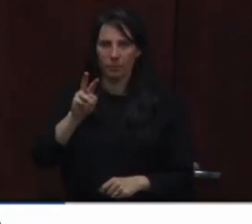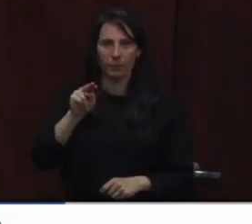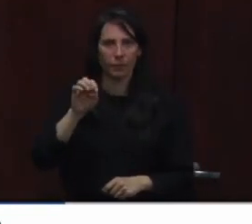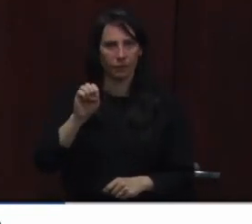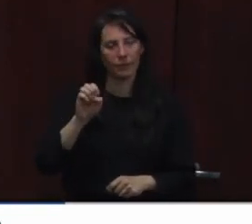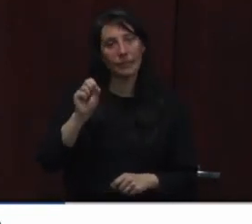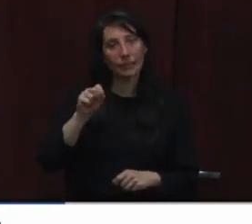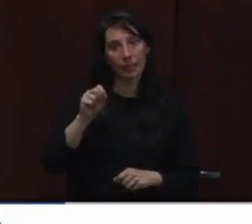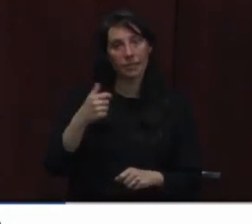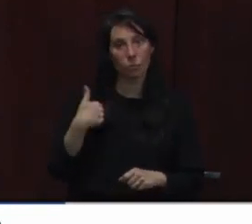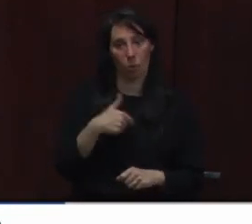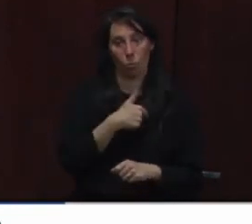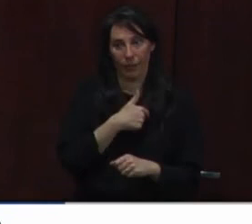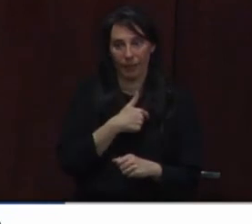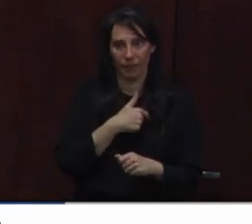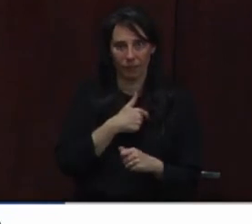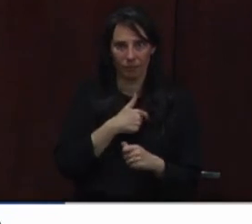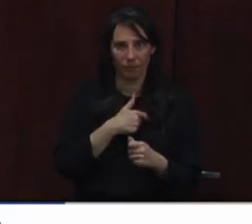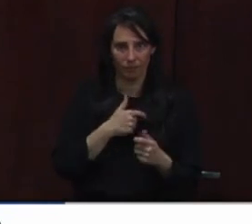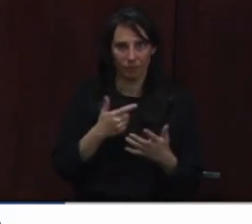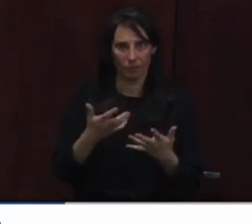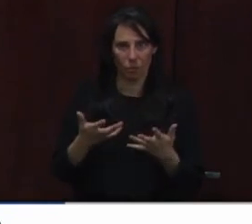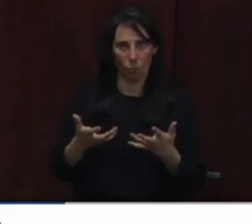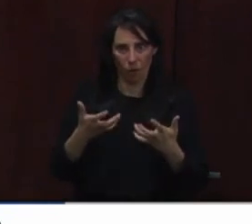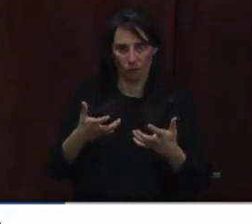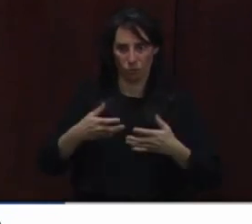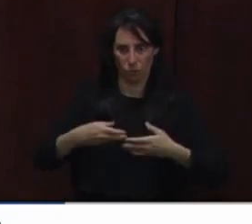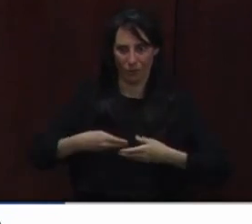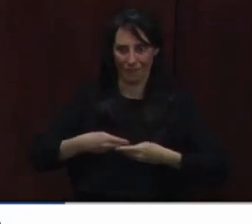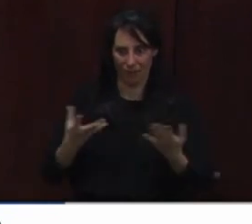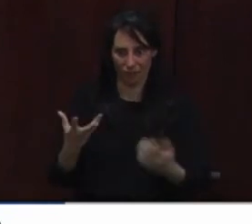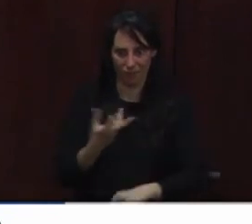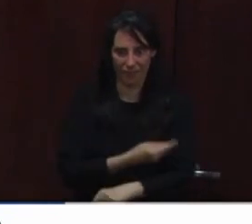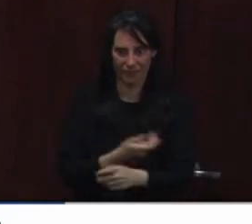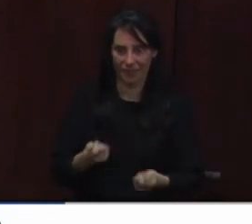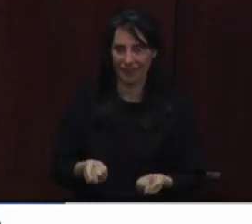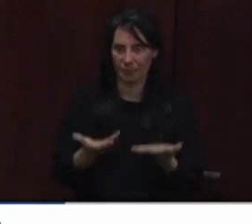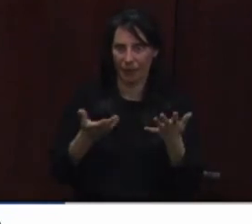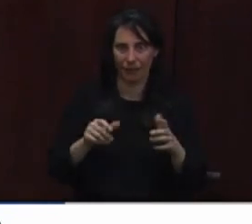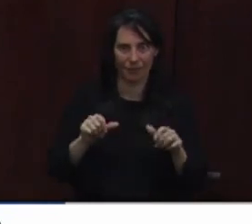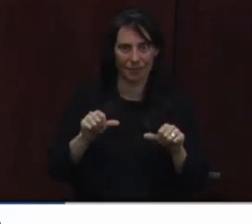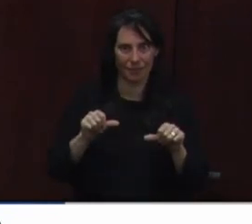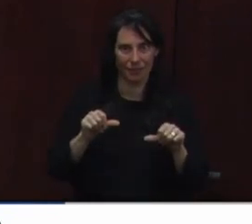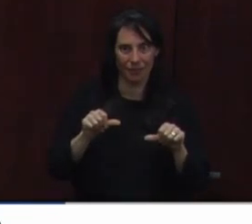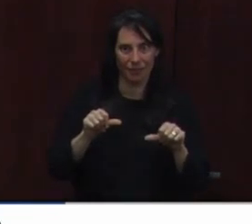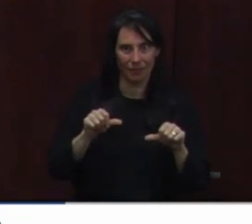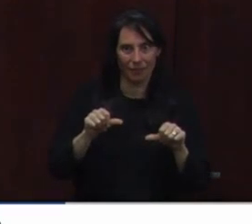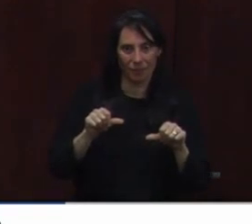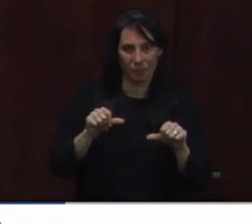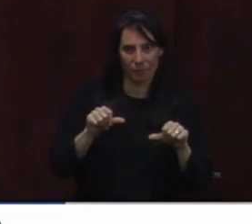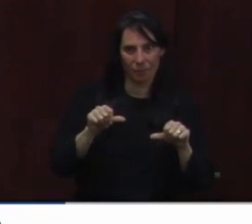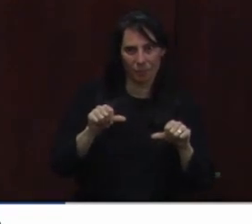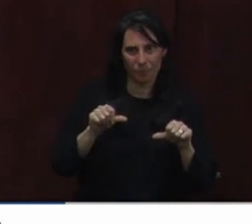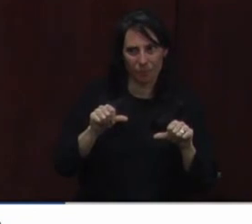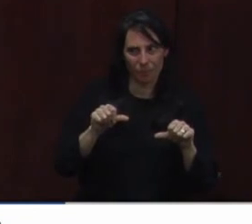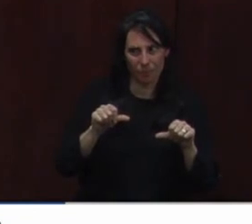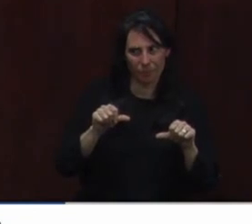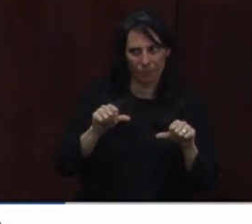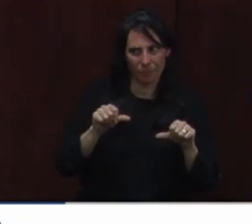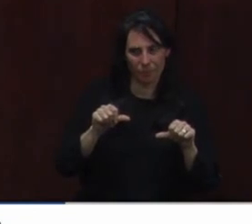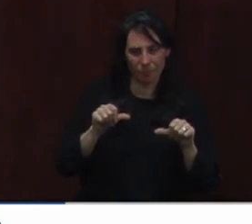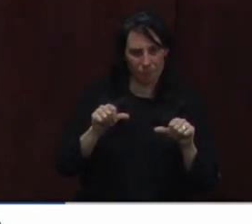course you know we have the capacity to administer many times the amount that we're actually receiving too so does the state understand that that there is a way